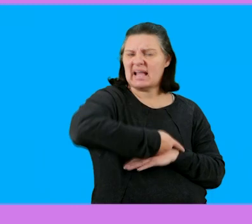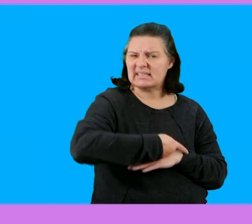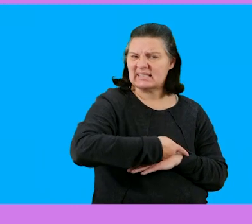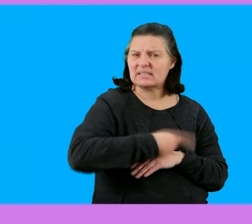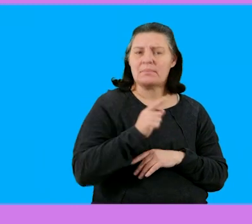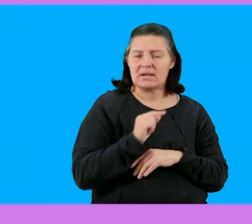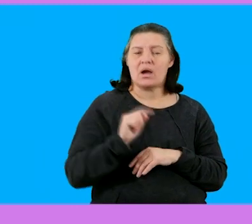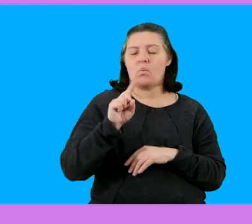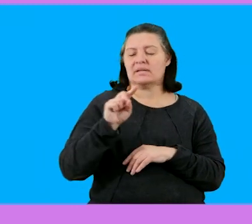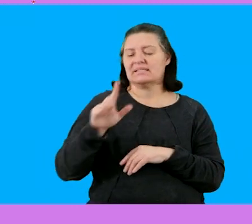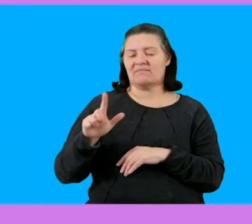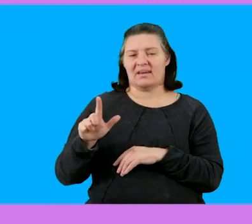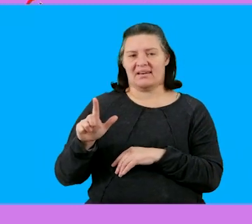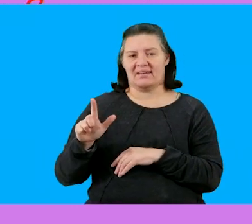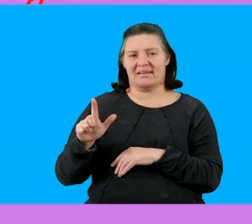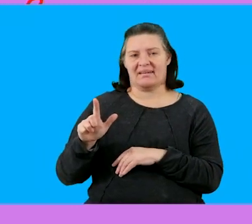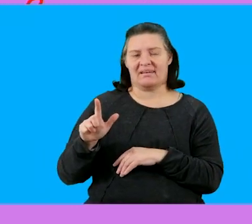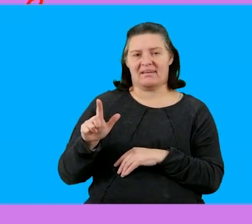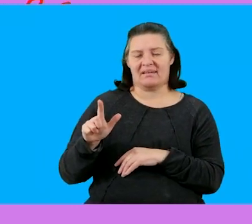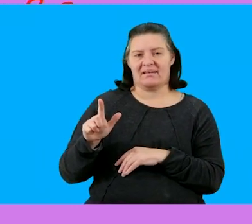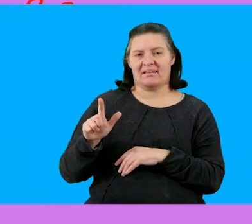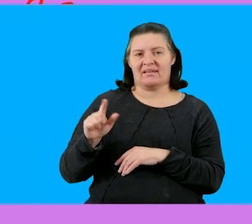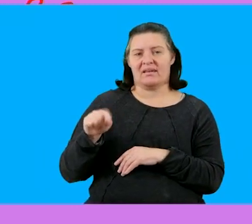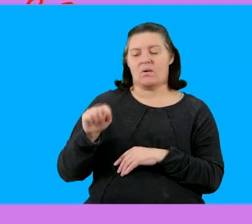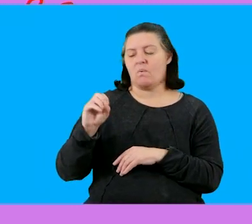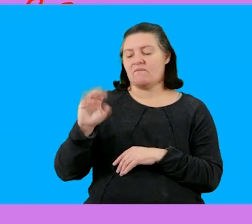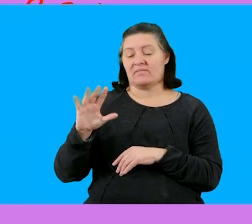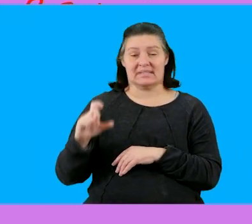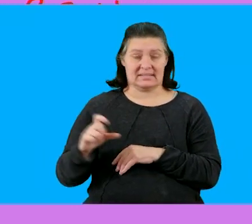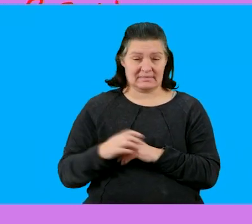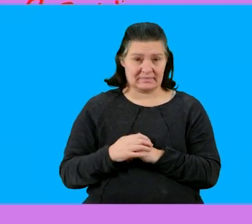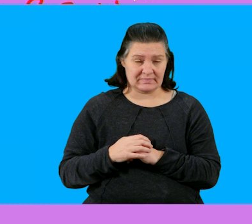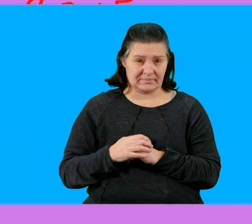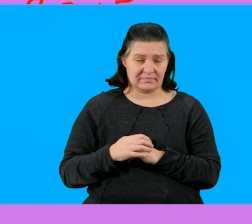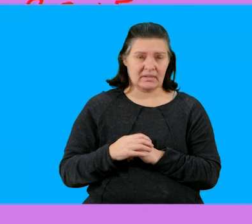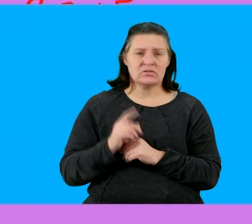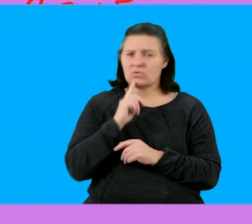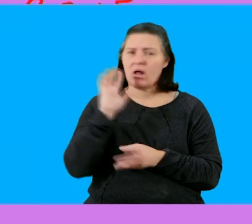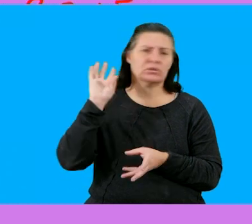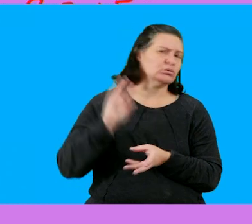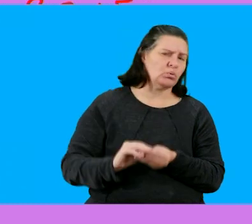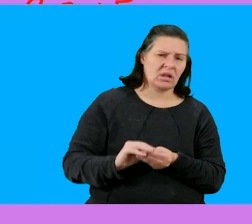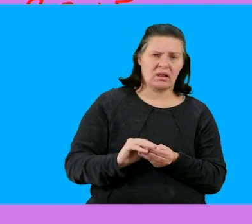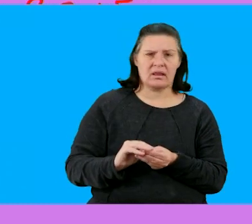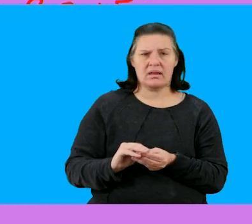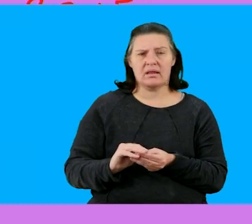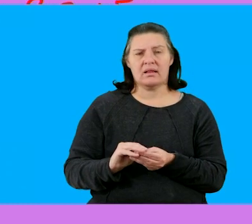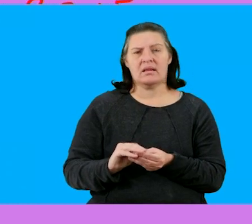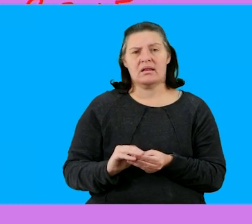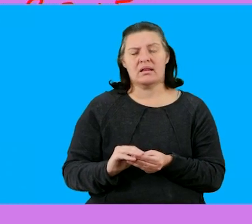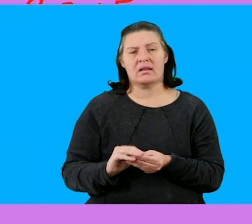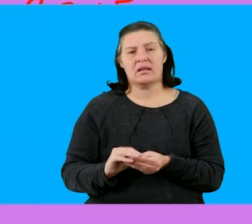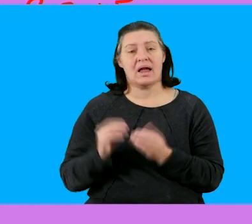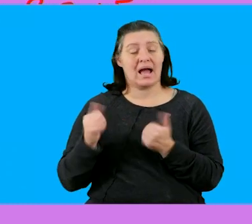six days plus your 17,000 rent and 5 cents all right so let's see what is the total in